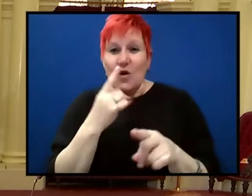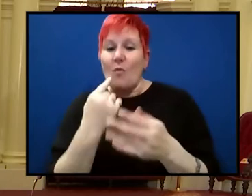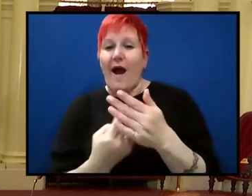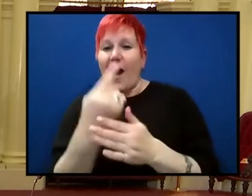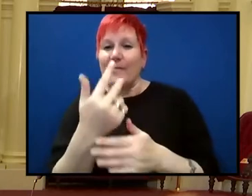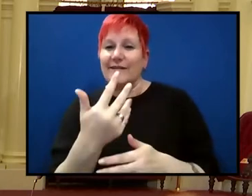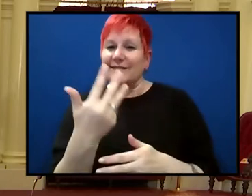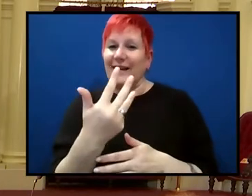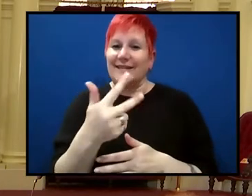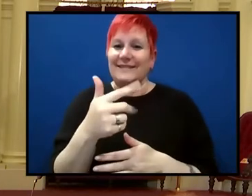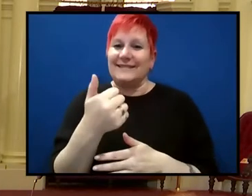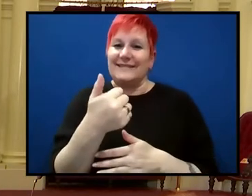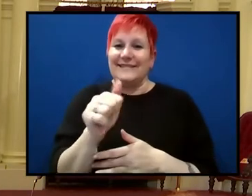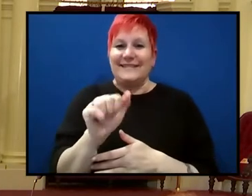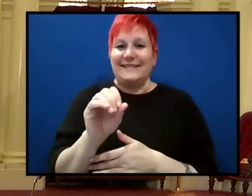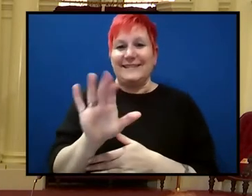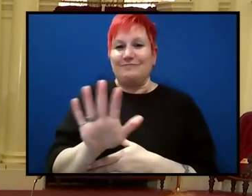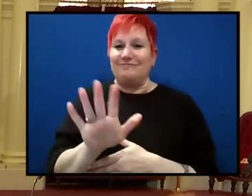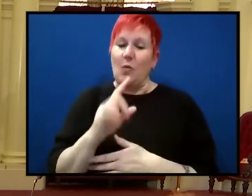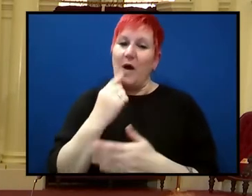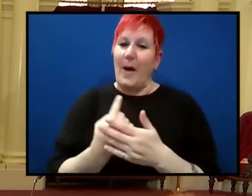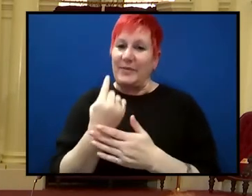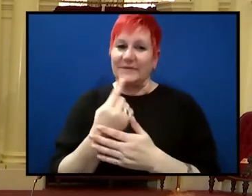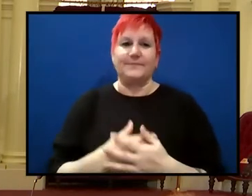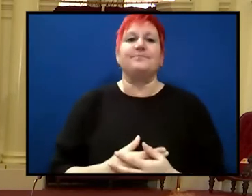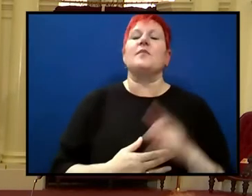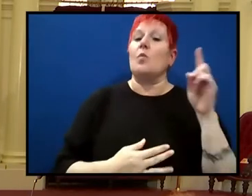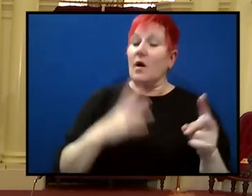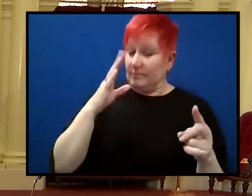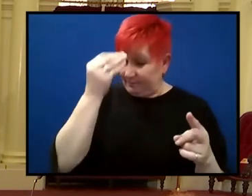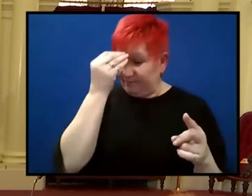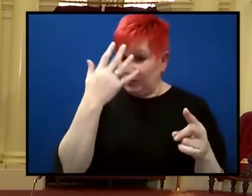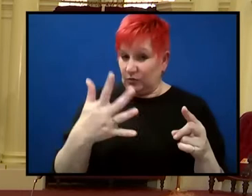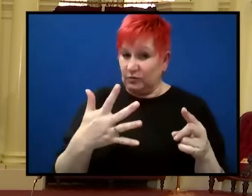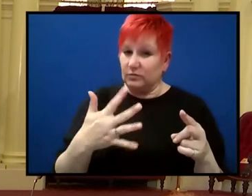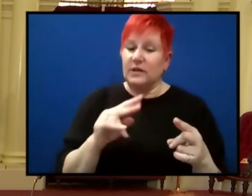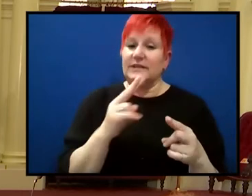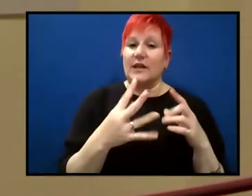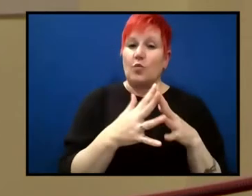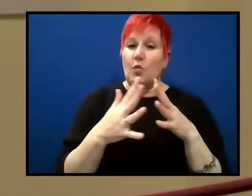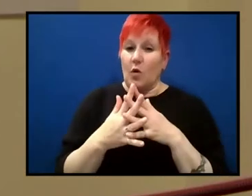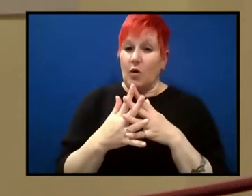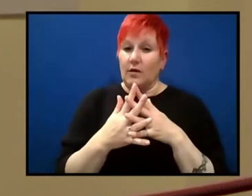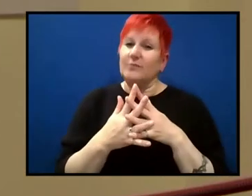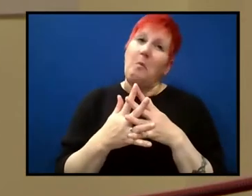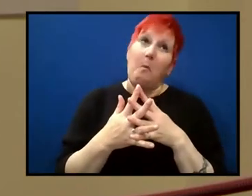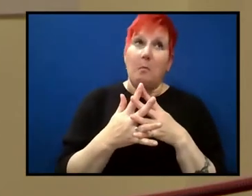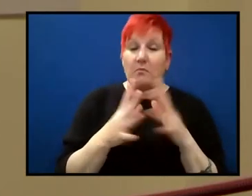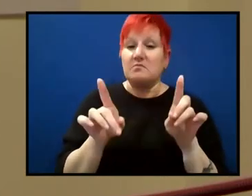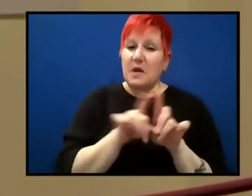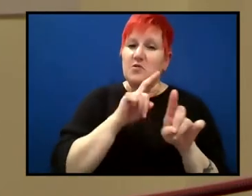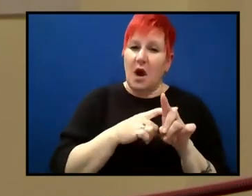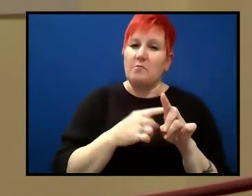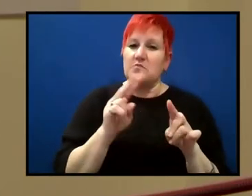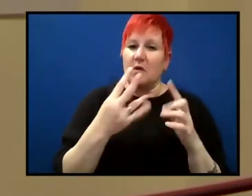tremendously important thing. What had been going on from the end of the second world war and indeed during the second world war to the, uh, early